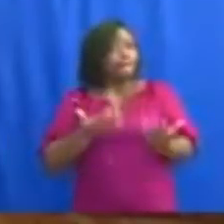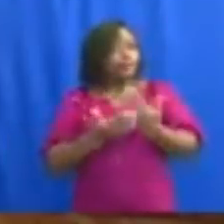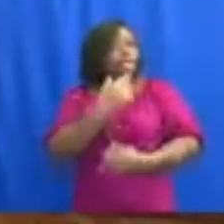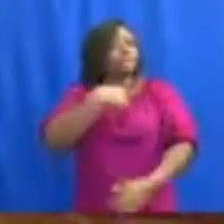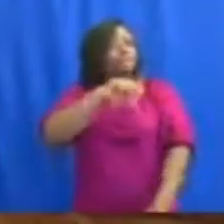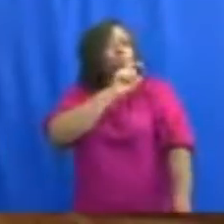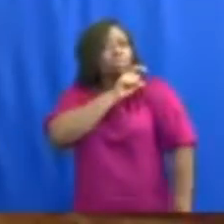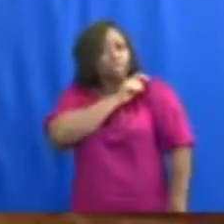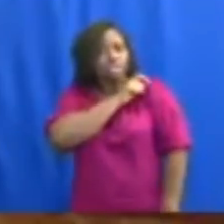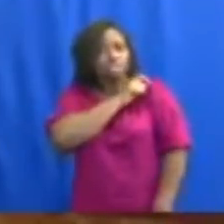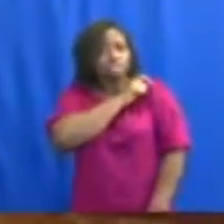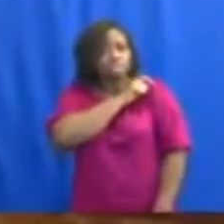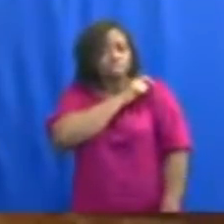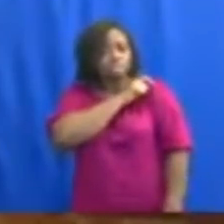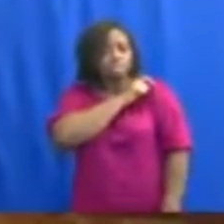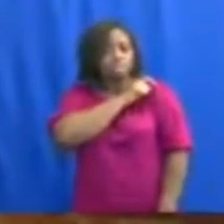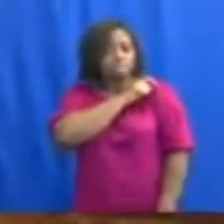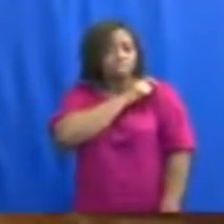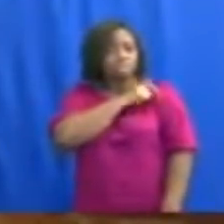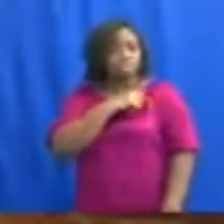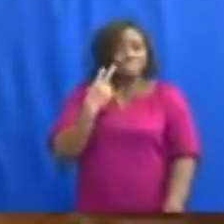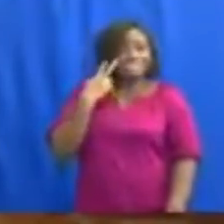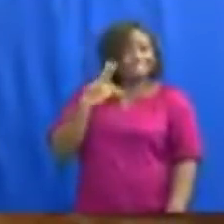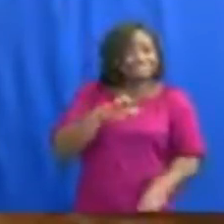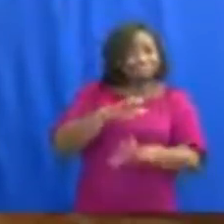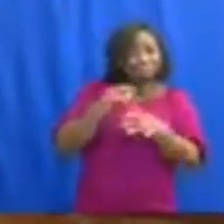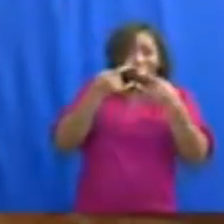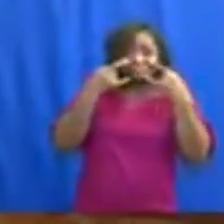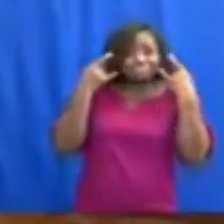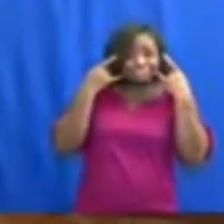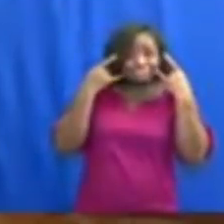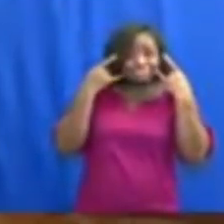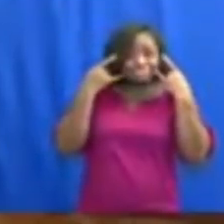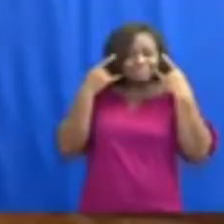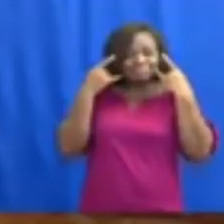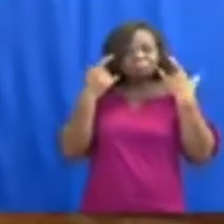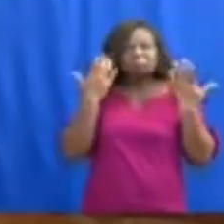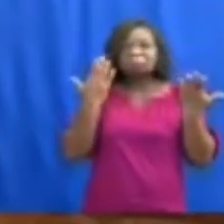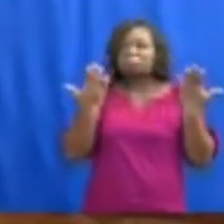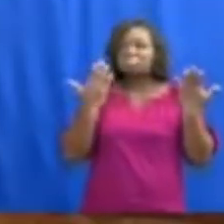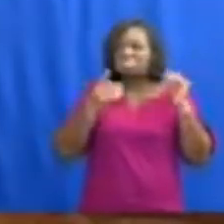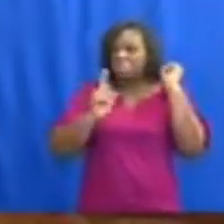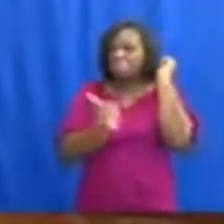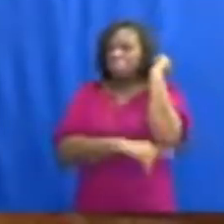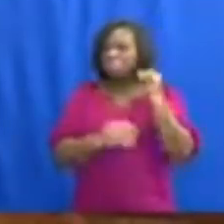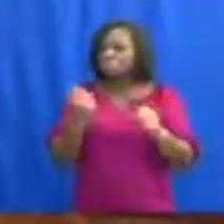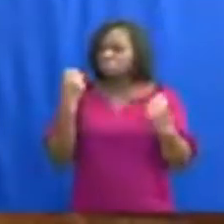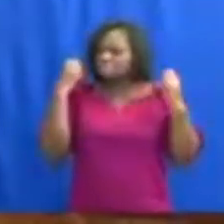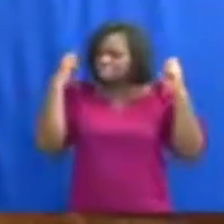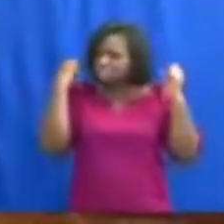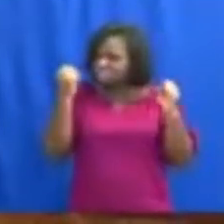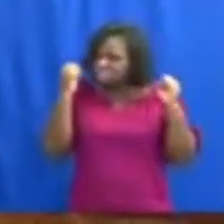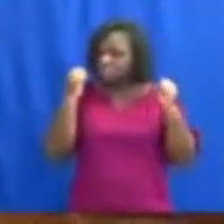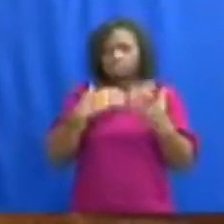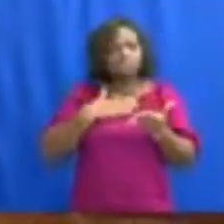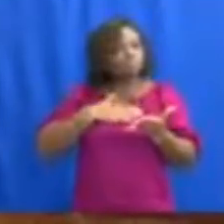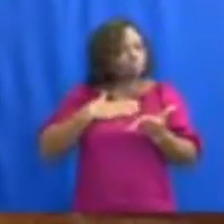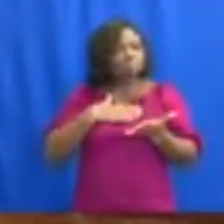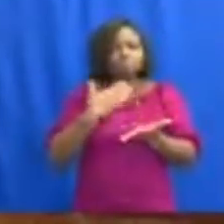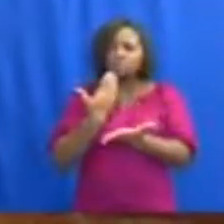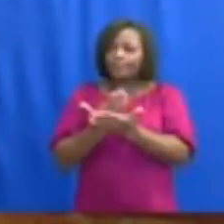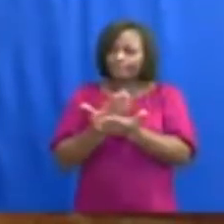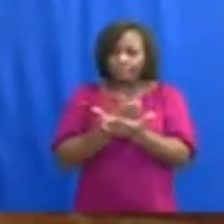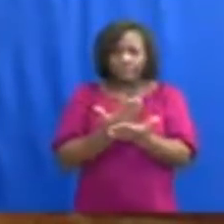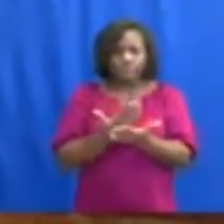defying this directive, your sanction could be severe. So please, let us